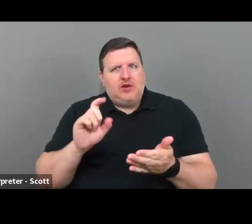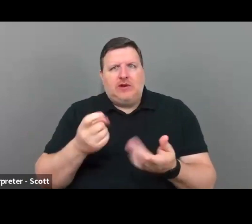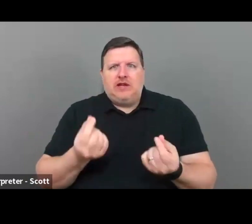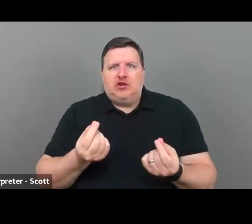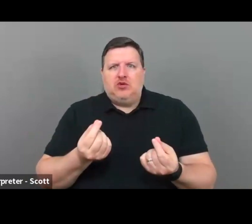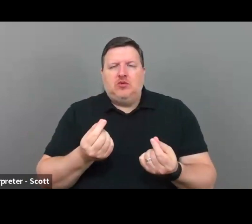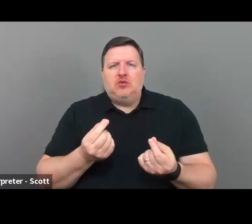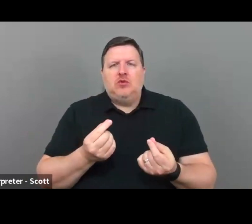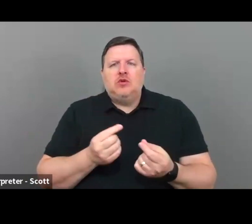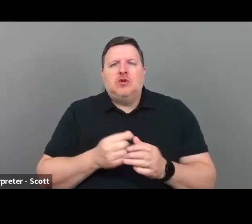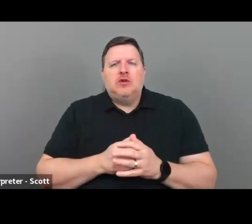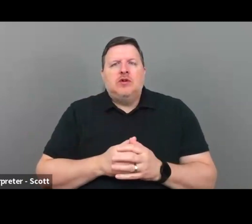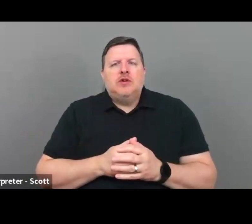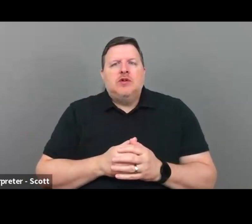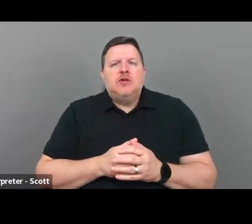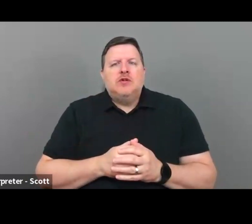is, uh,